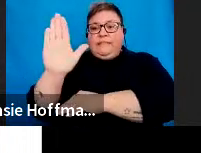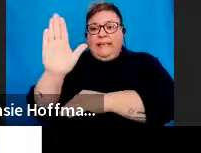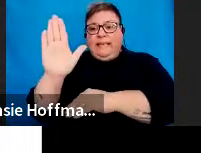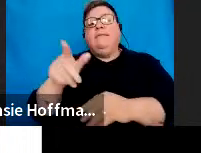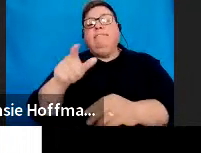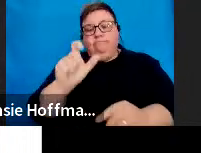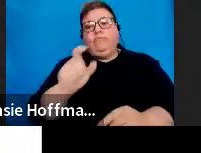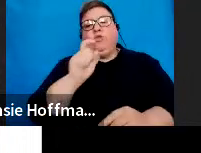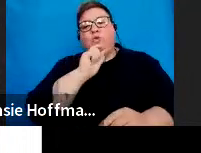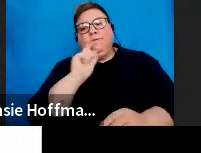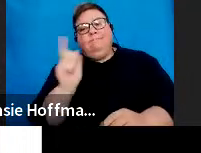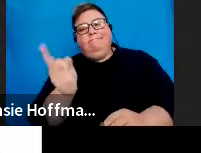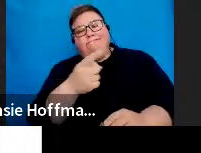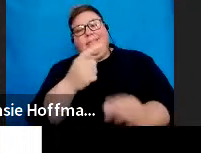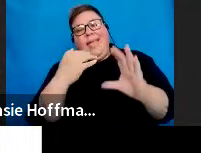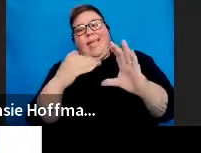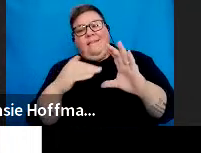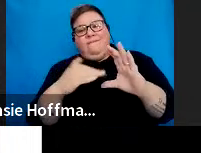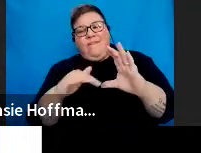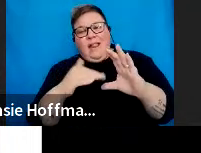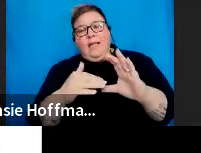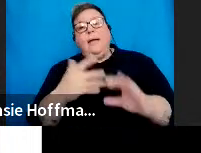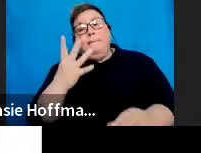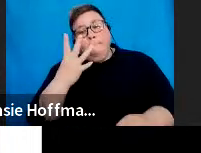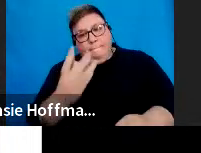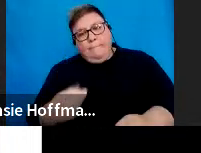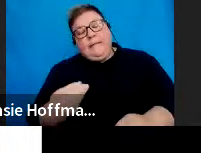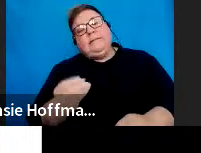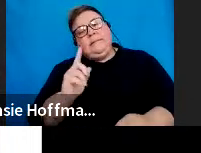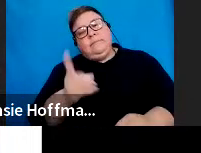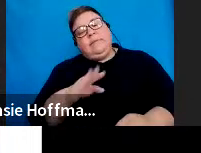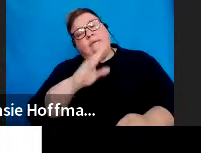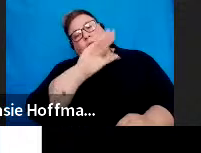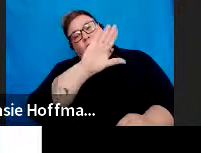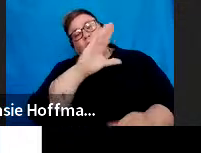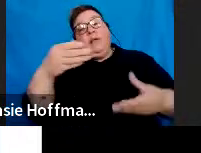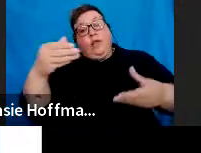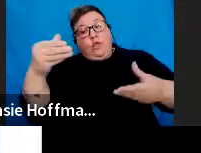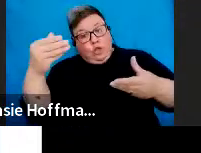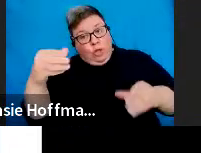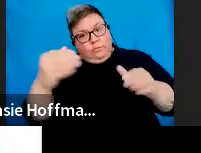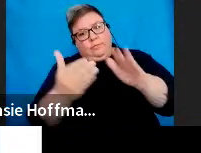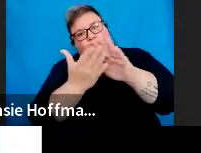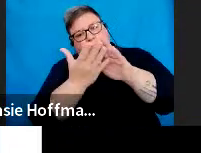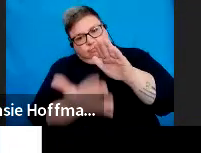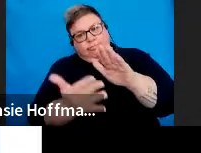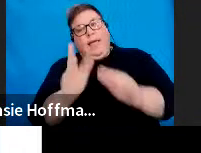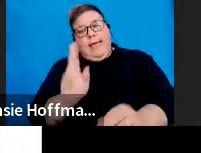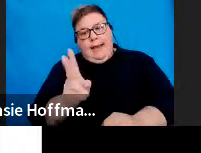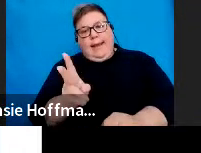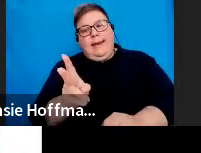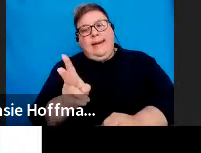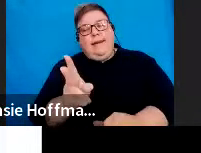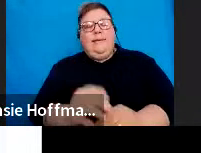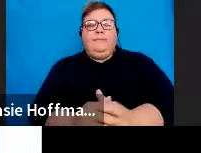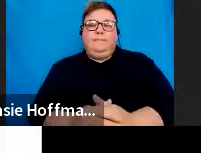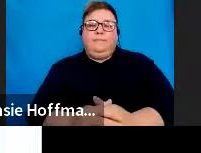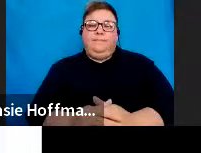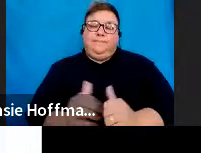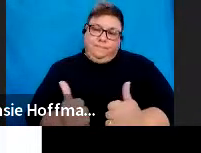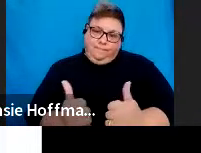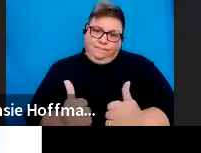because it has to or there must be some documentation to accompany that submission. All right.